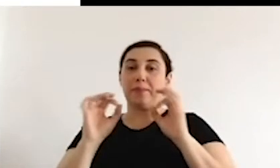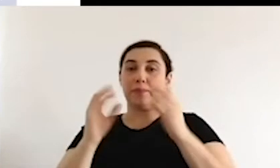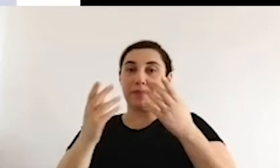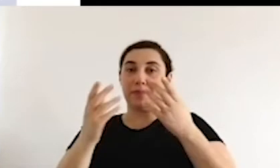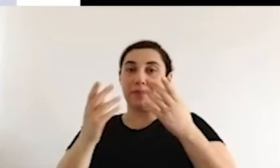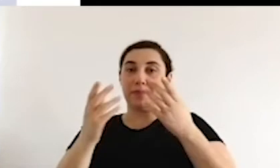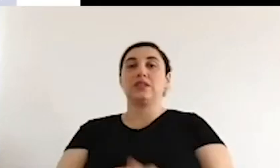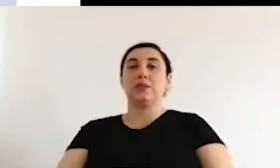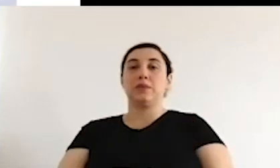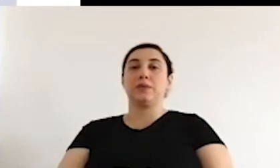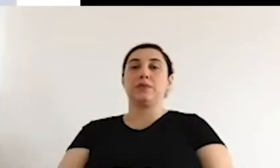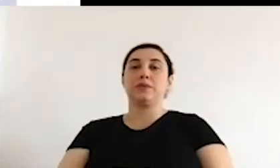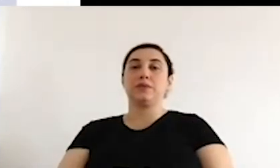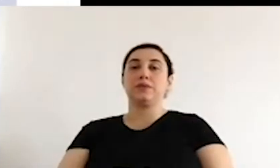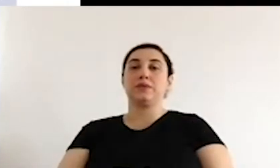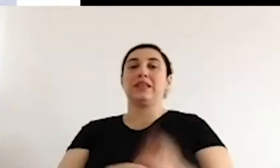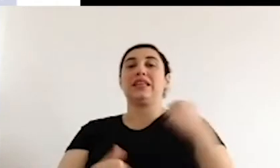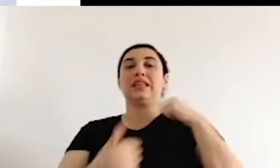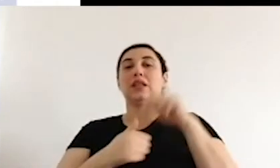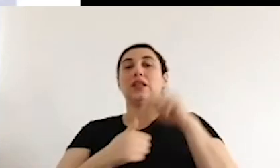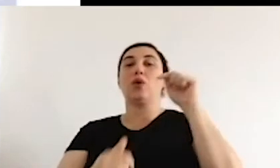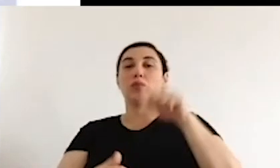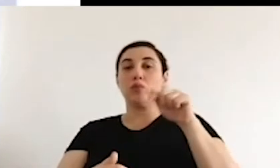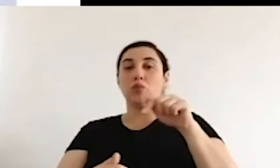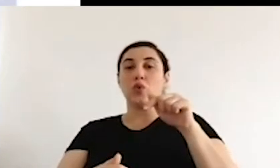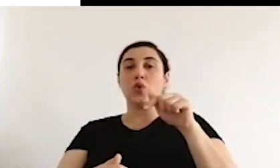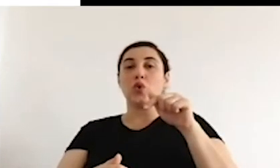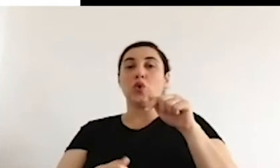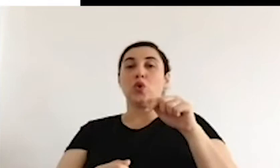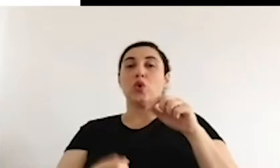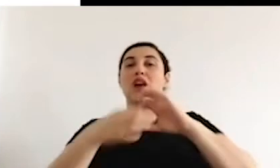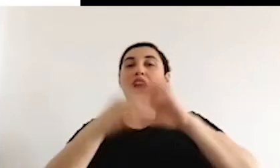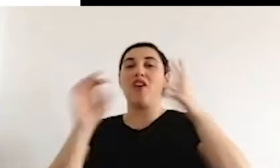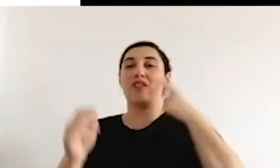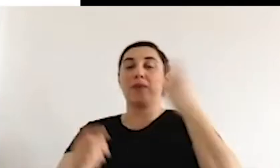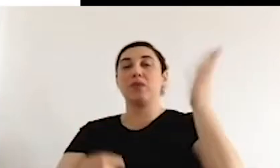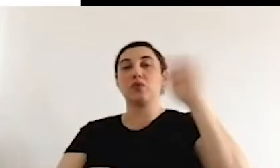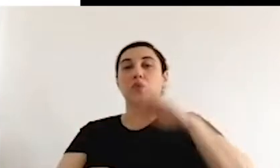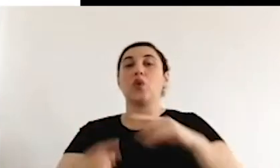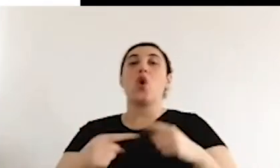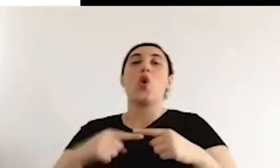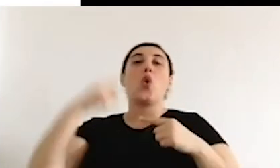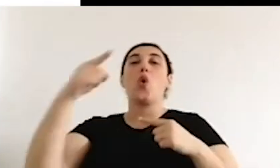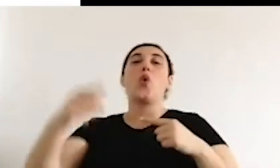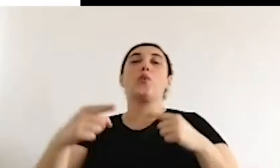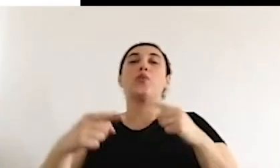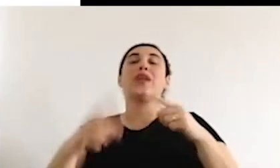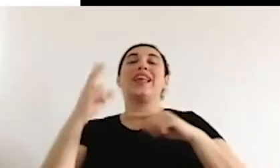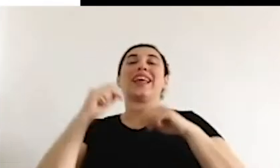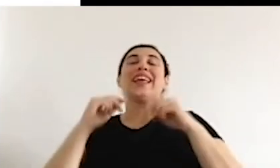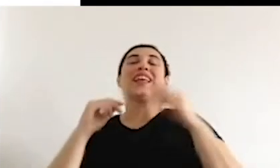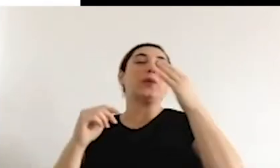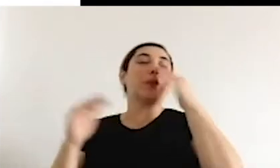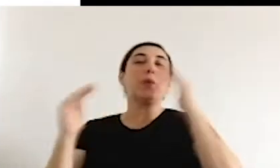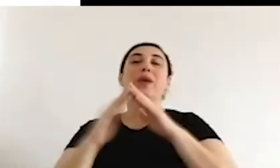praise of monetarism. So these concepts are also equally important for us.